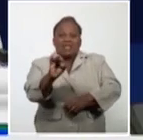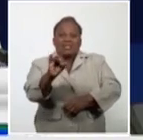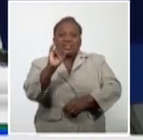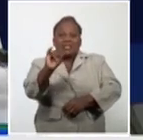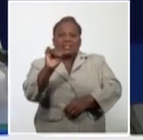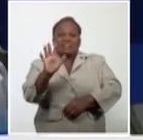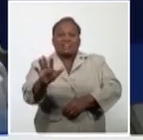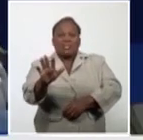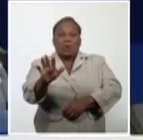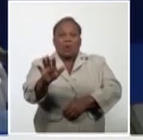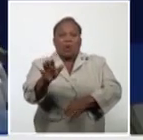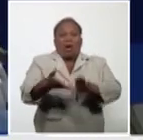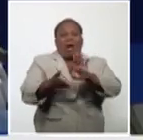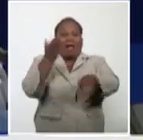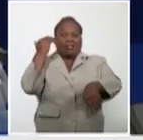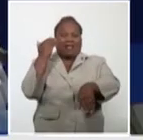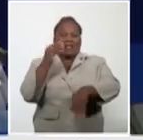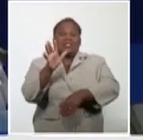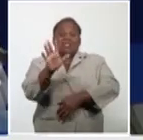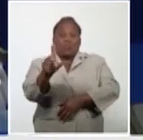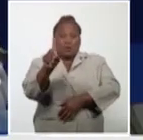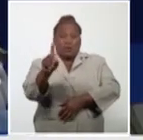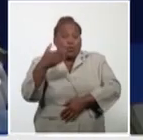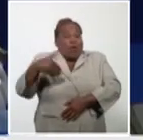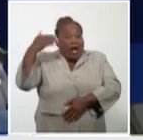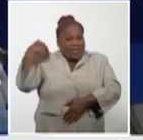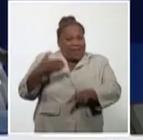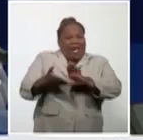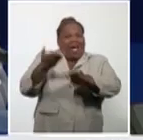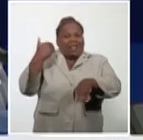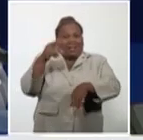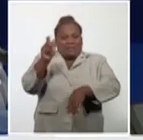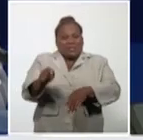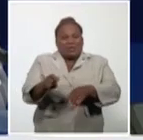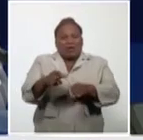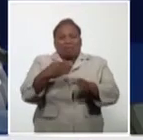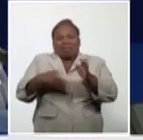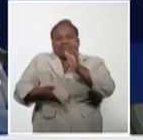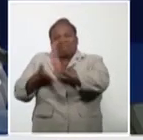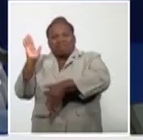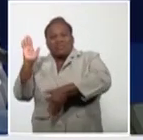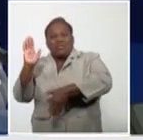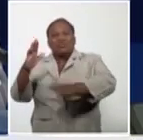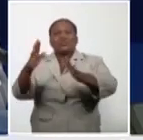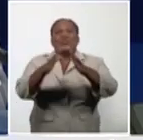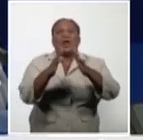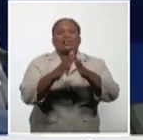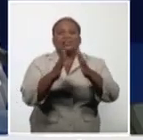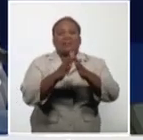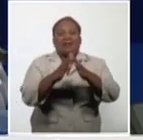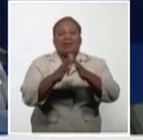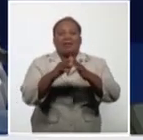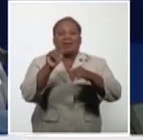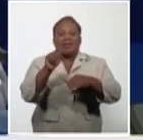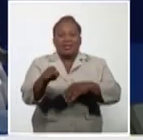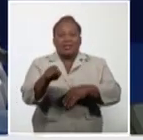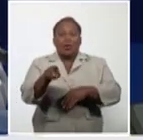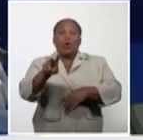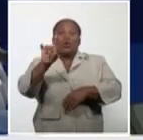them yesterday, which represents 98.3 percent of the active cases in our country.